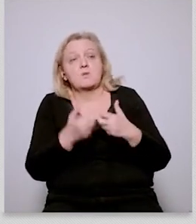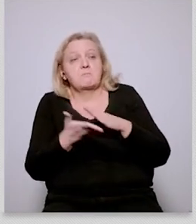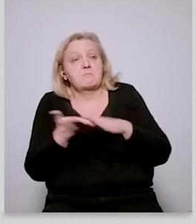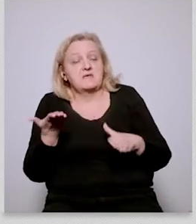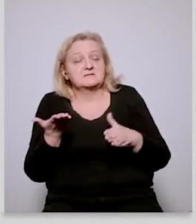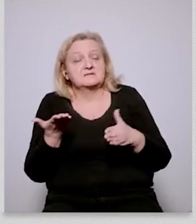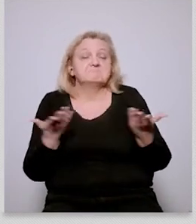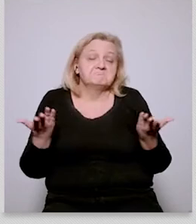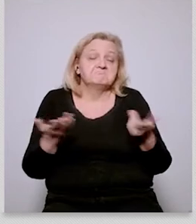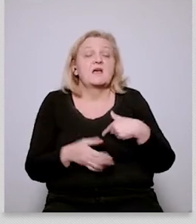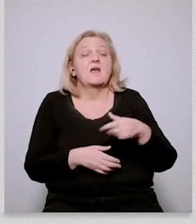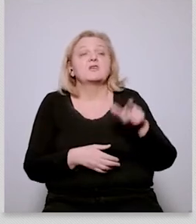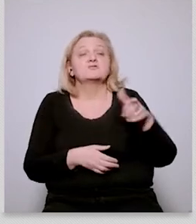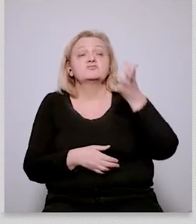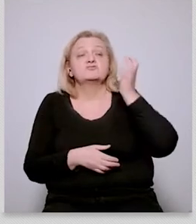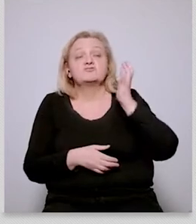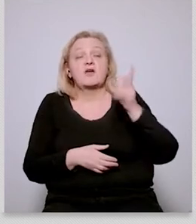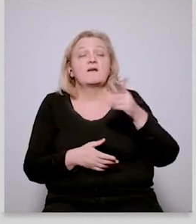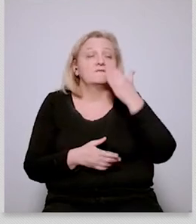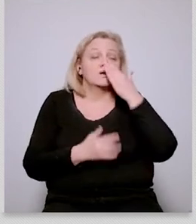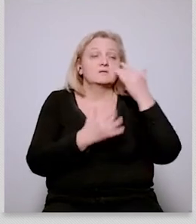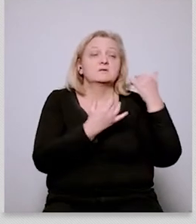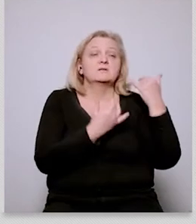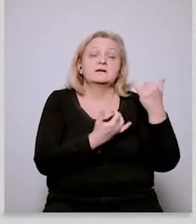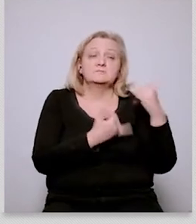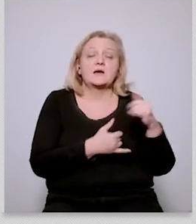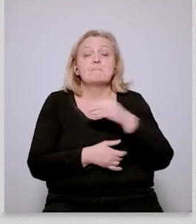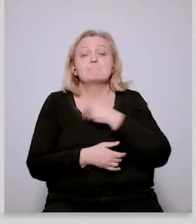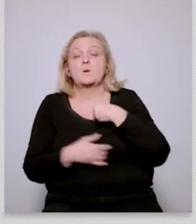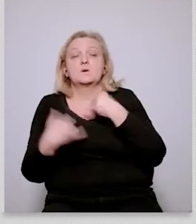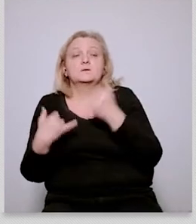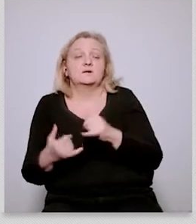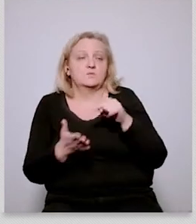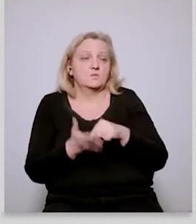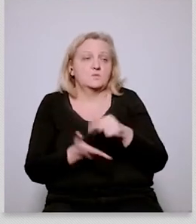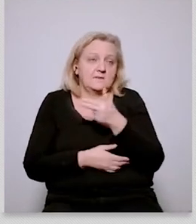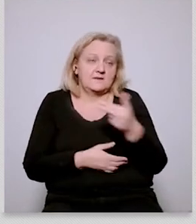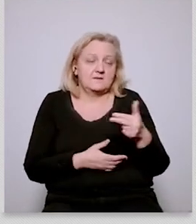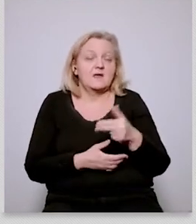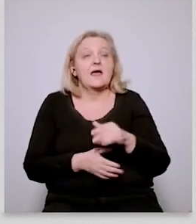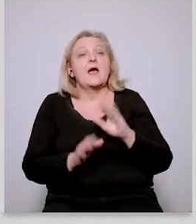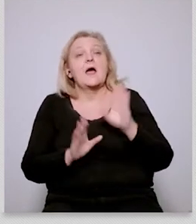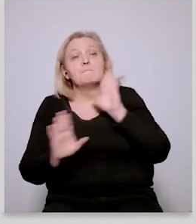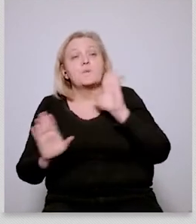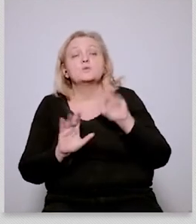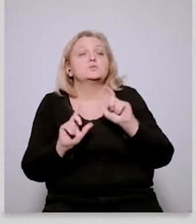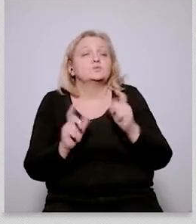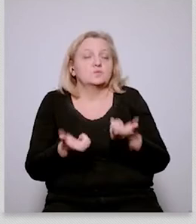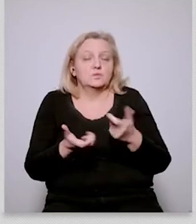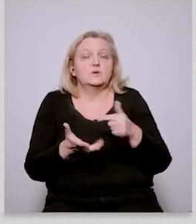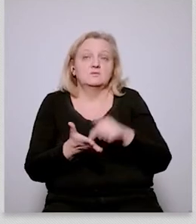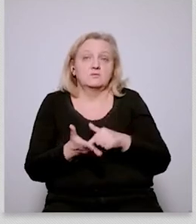different from poland in that respect what are the similarities and also to to build a bridge to to